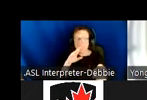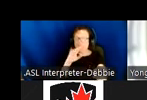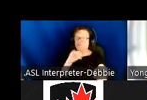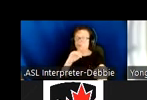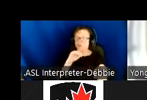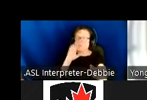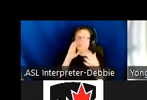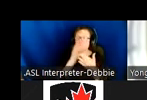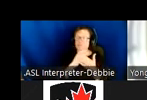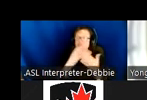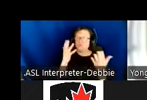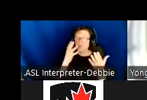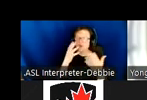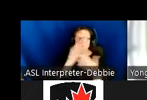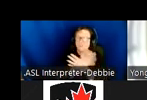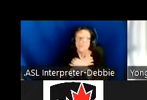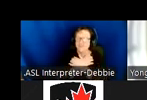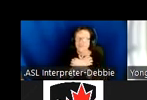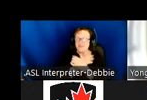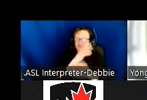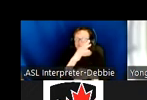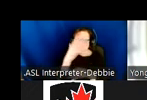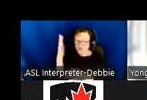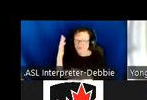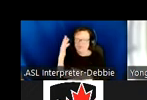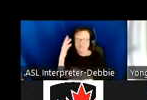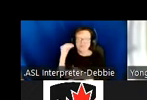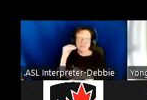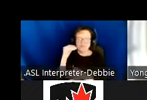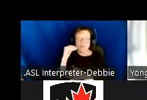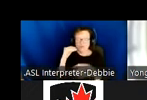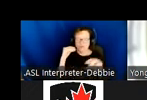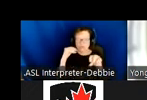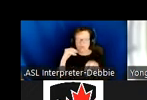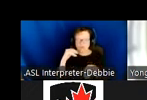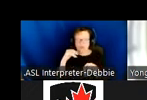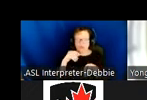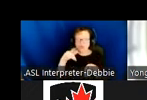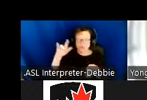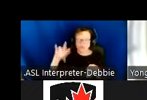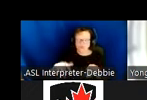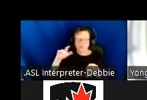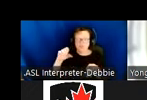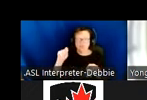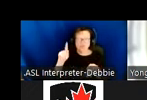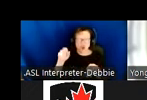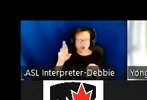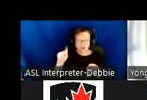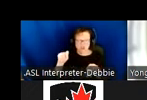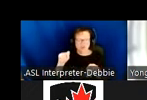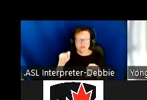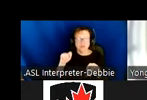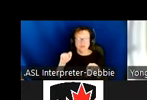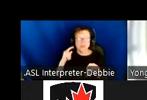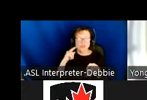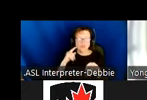there is a picture of a bear in a forest. When you grasp the knob of the 2DIY and click start, you first hear the spatialized audio rendering